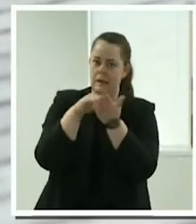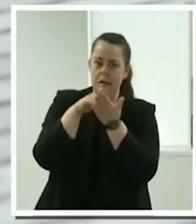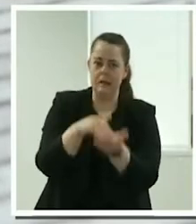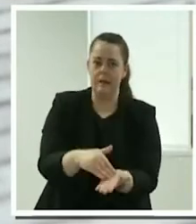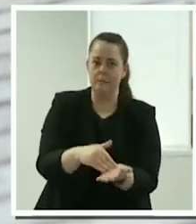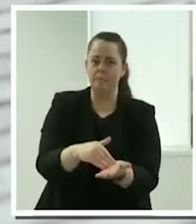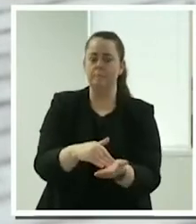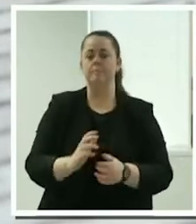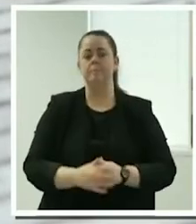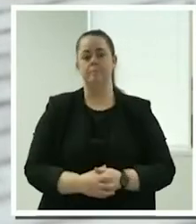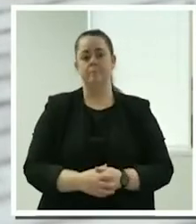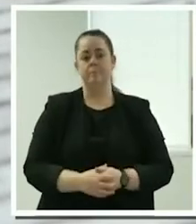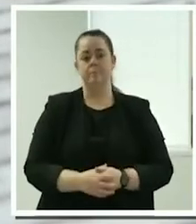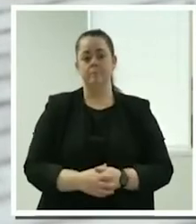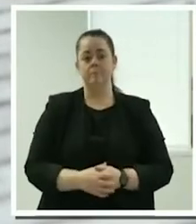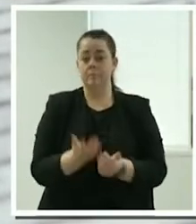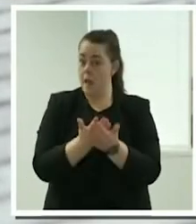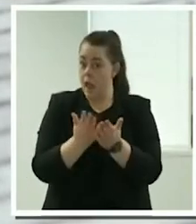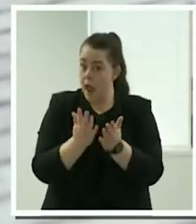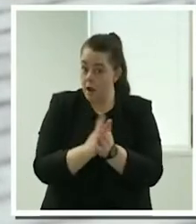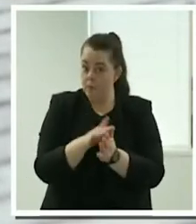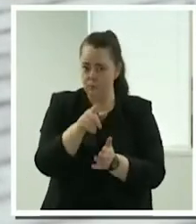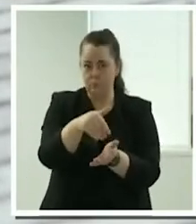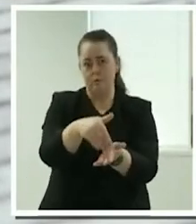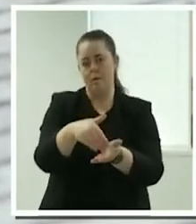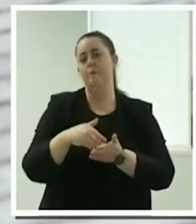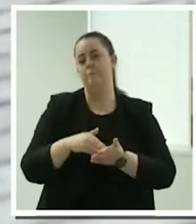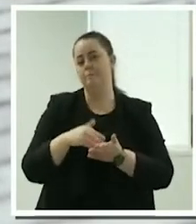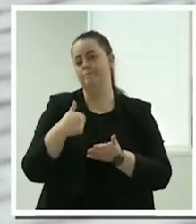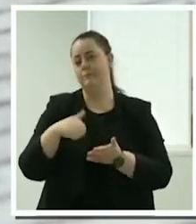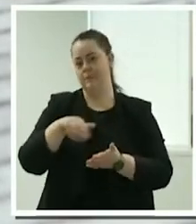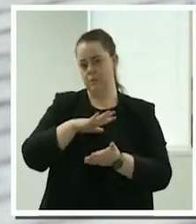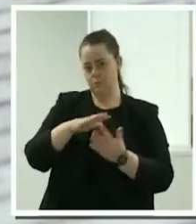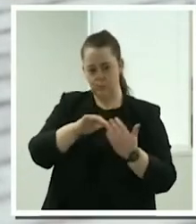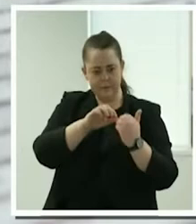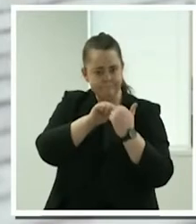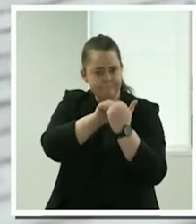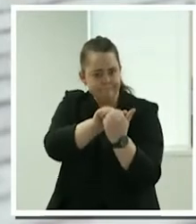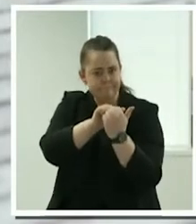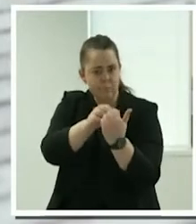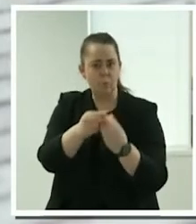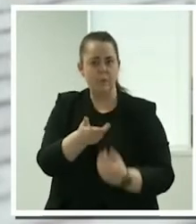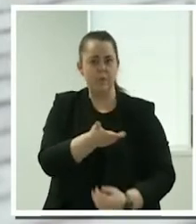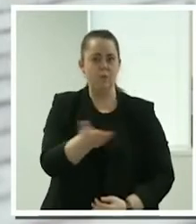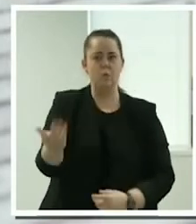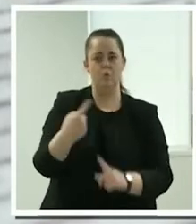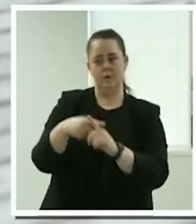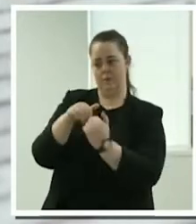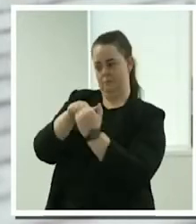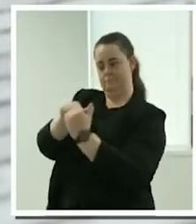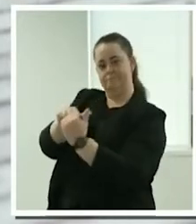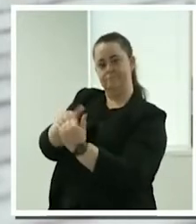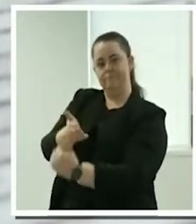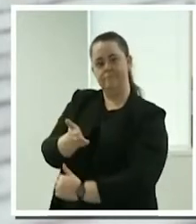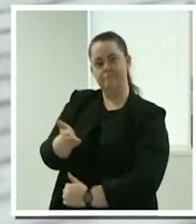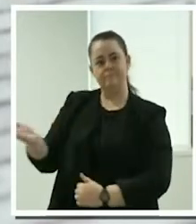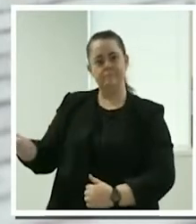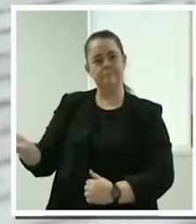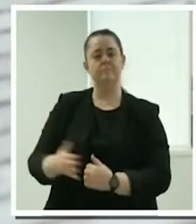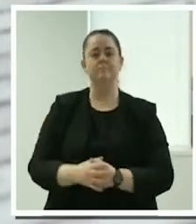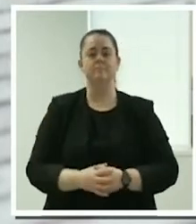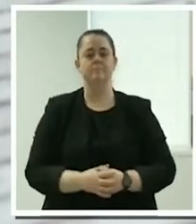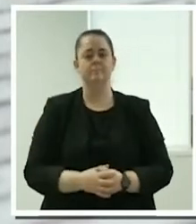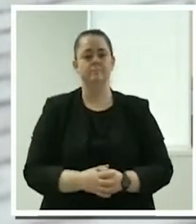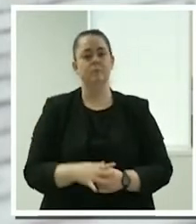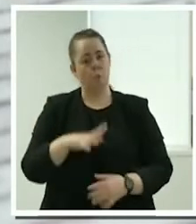support providers and with our community of older Australians and with our community of people with a disability. We believe in the power of people to